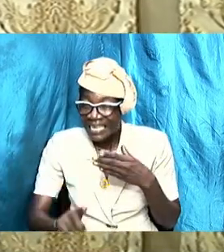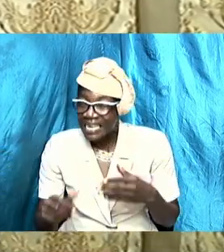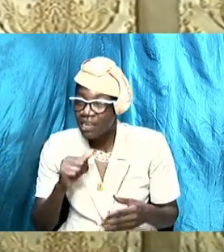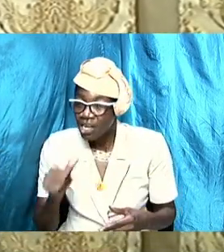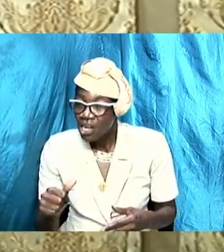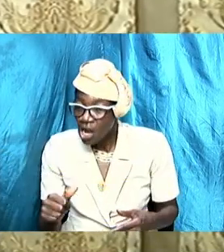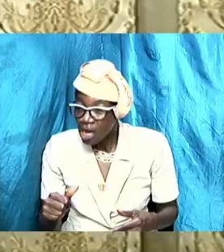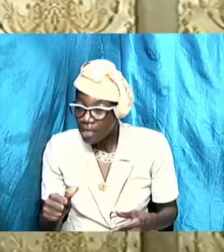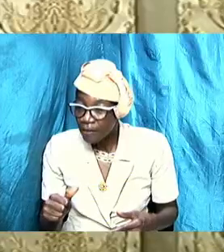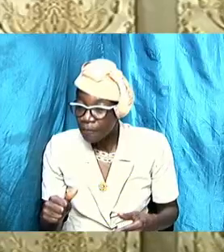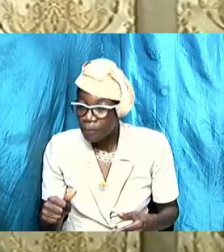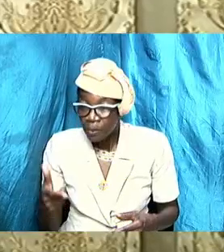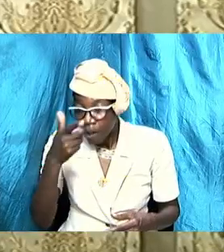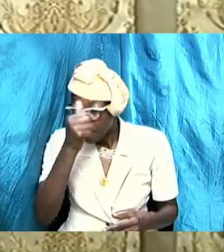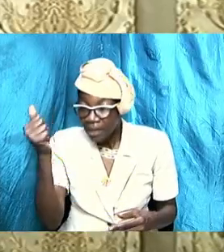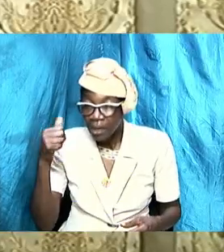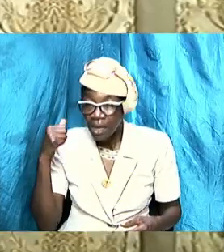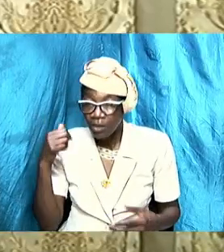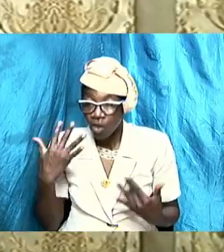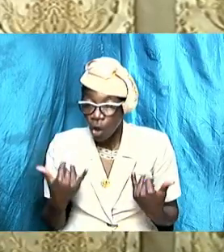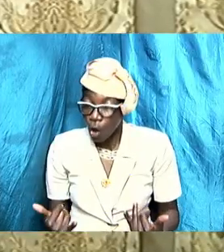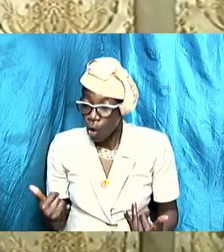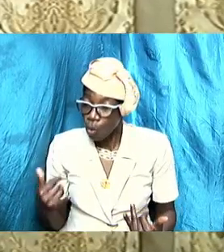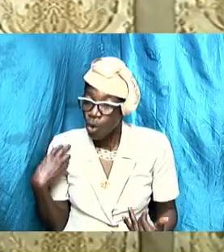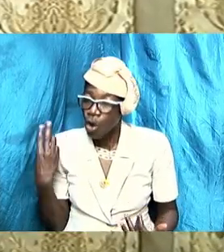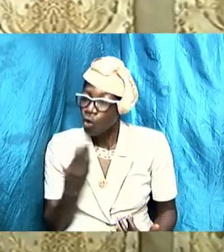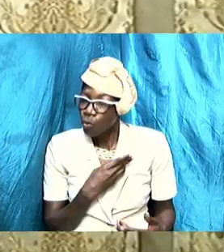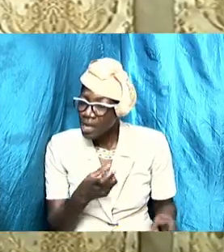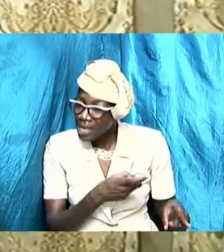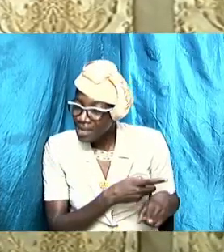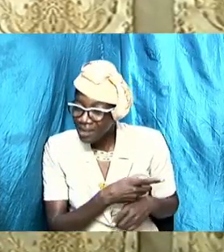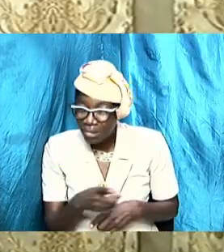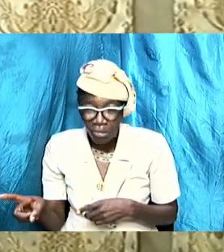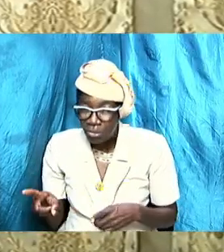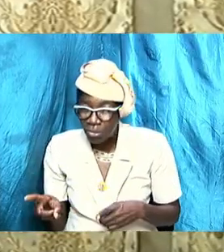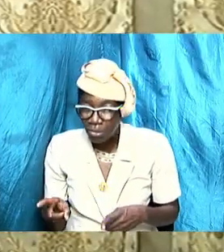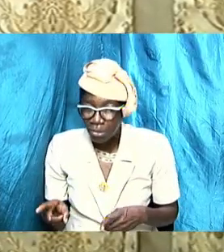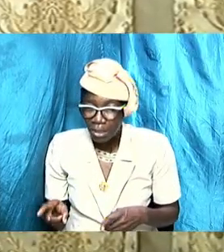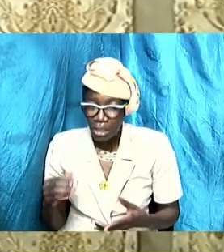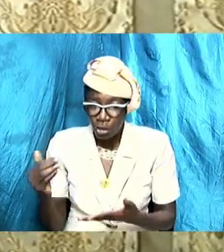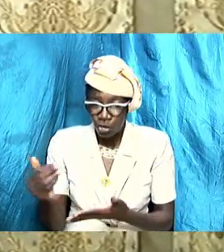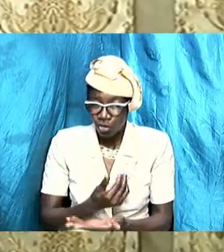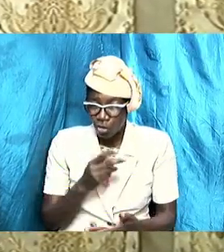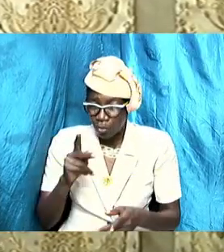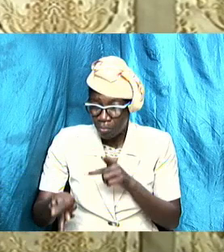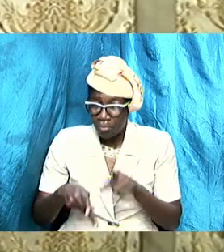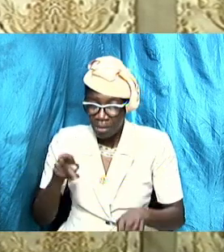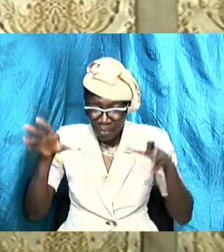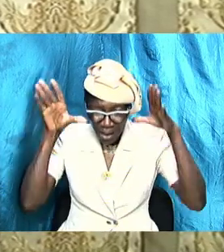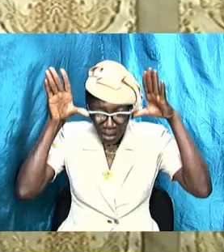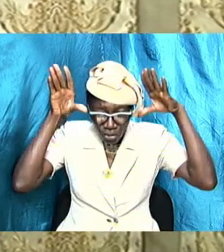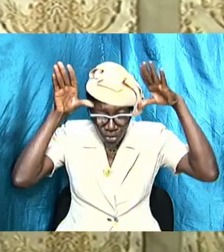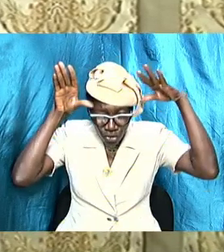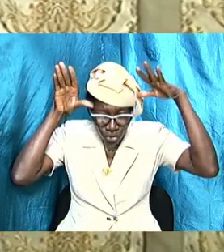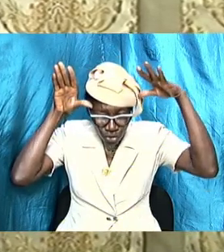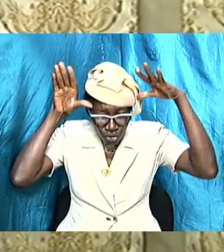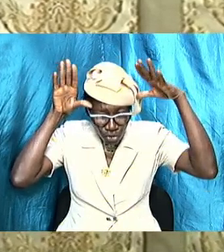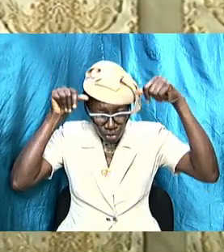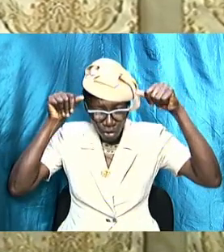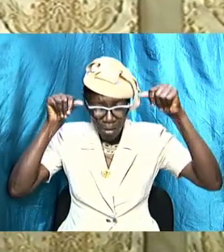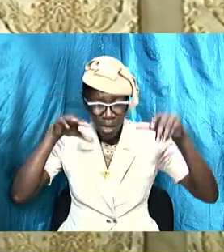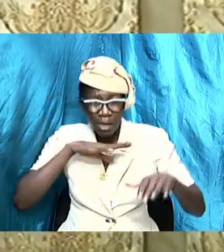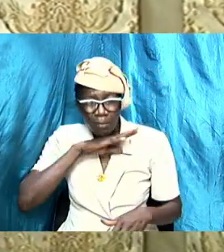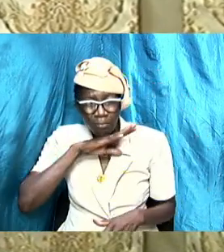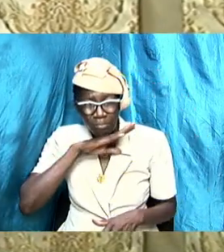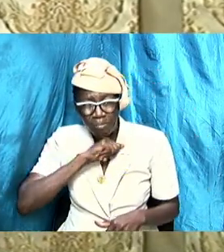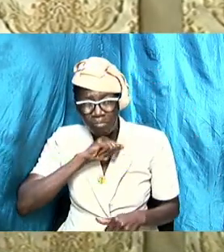how we dealt with it some of us have been stubborn and pig headed some of us have